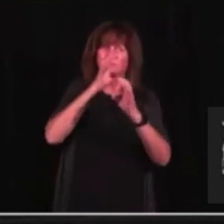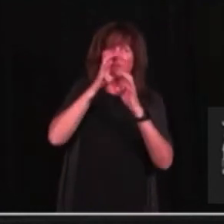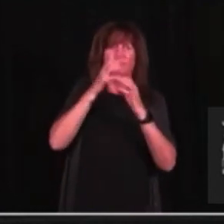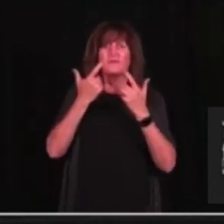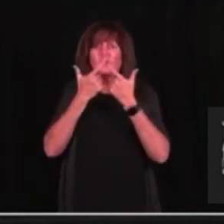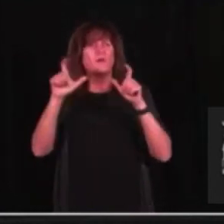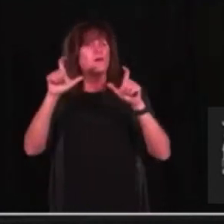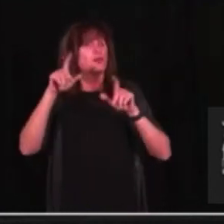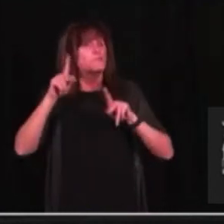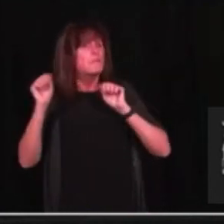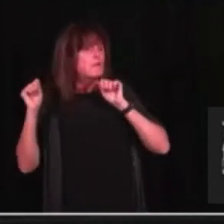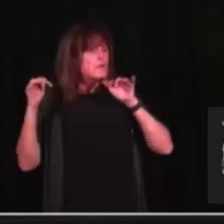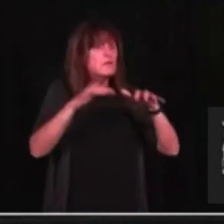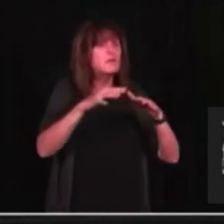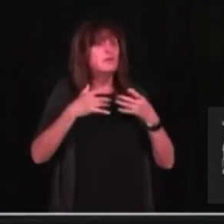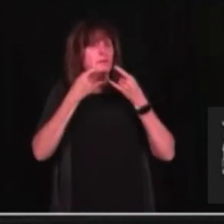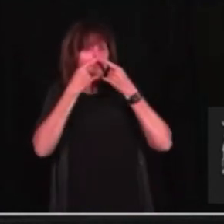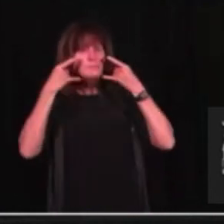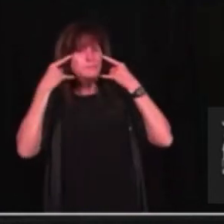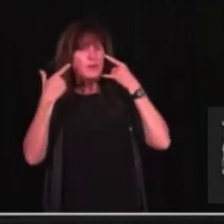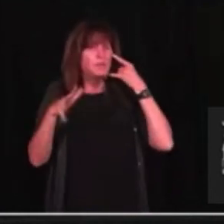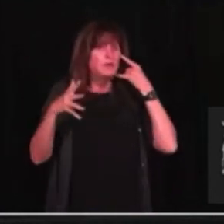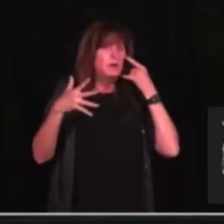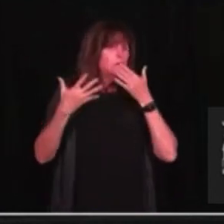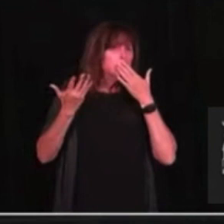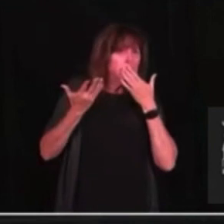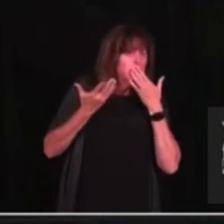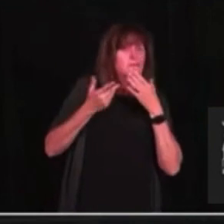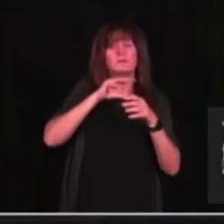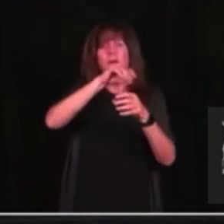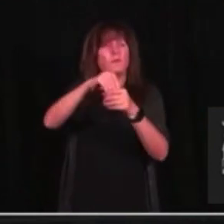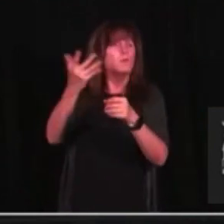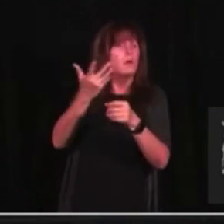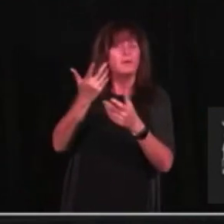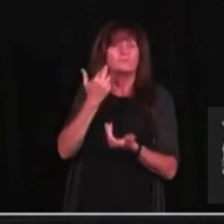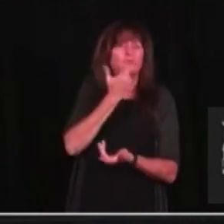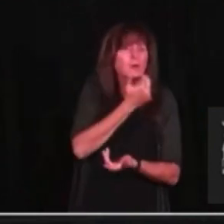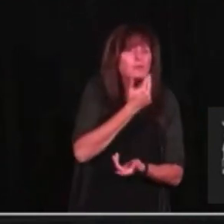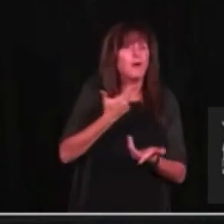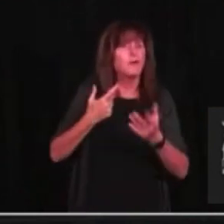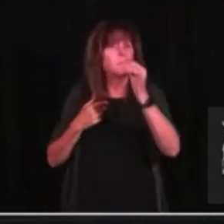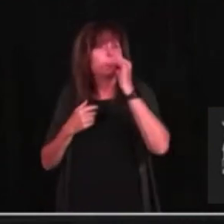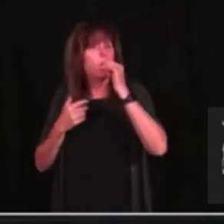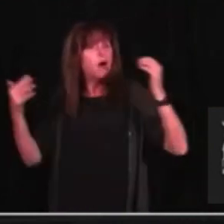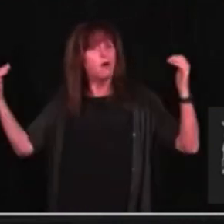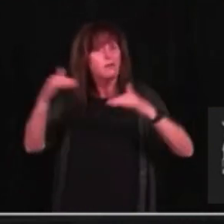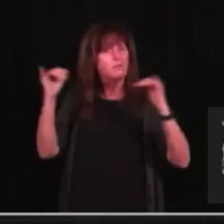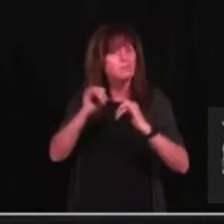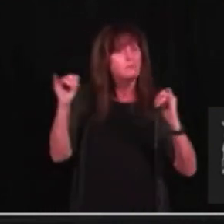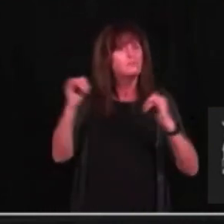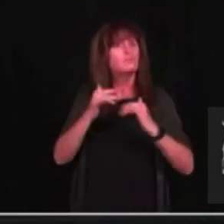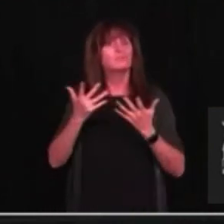can't always be worn. This includes restaurants, bars and nightclubs, gyms, meeting and event